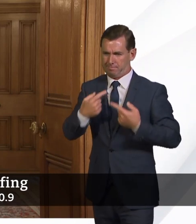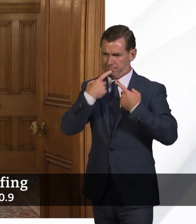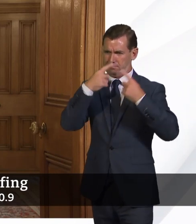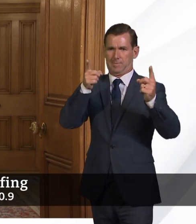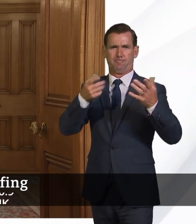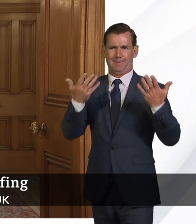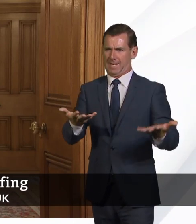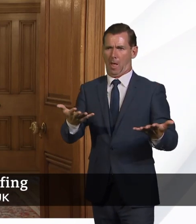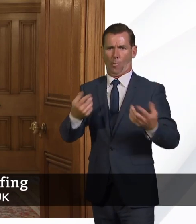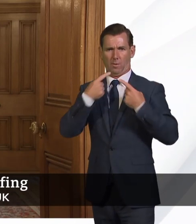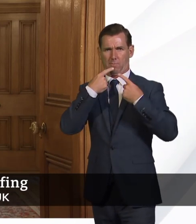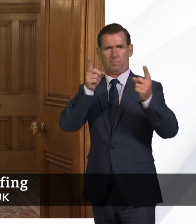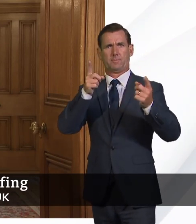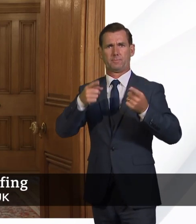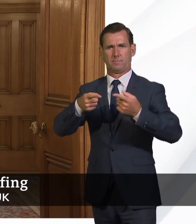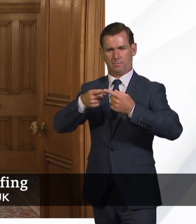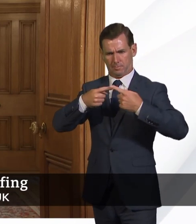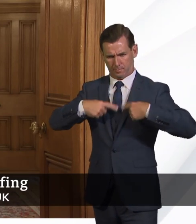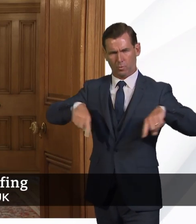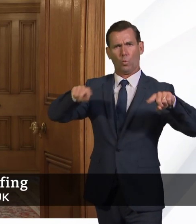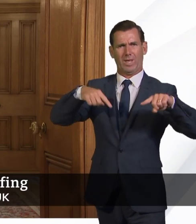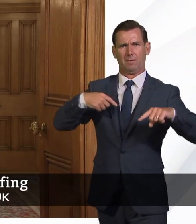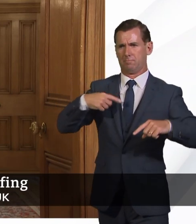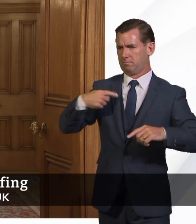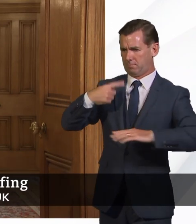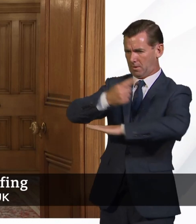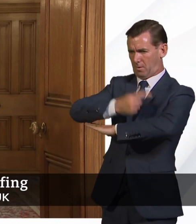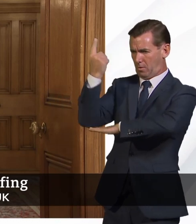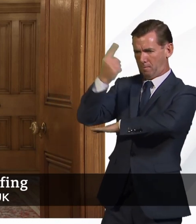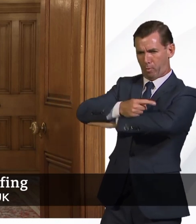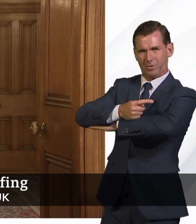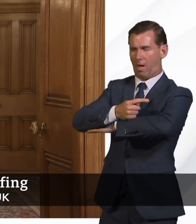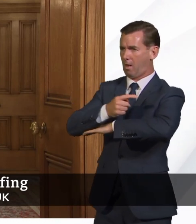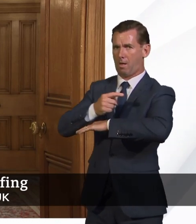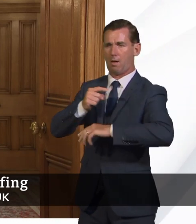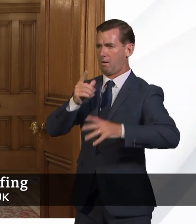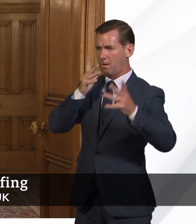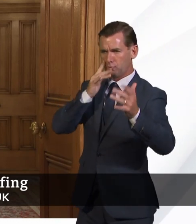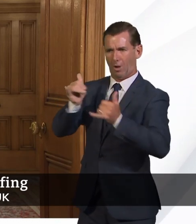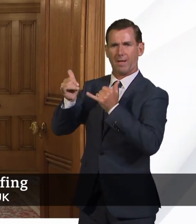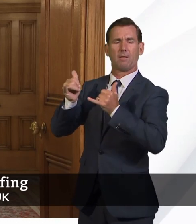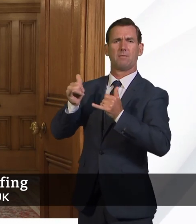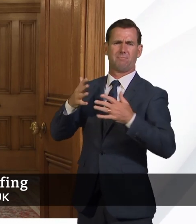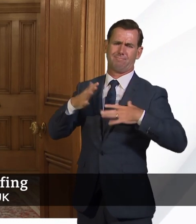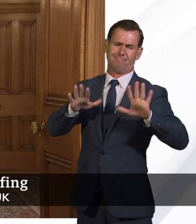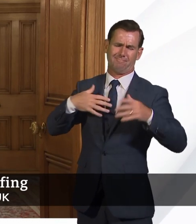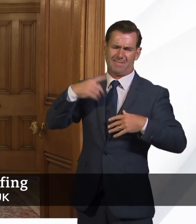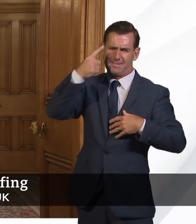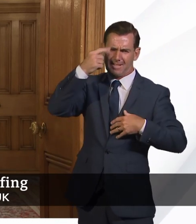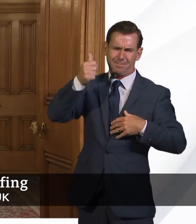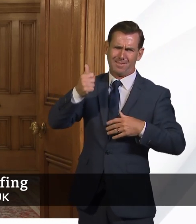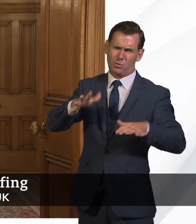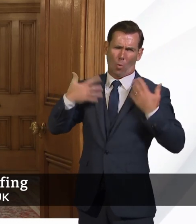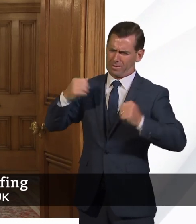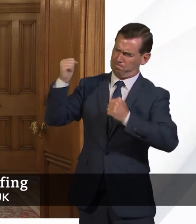that we'll have the border, what we'll be doing on the border, in other words, that we'll be sensible about the way that we introduce